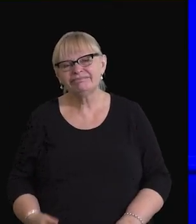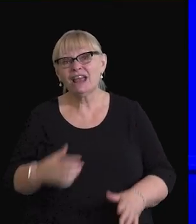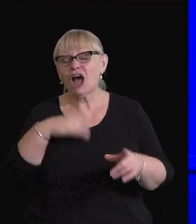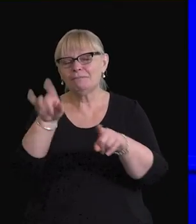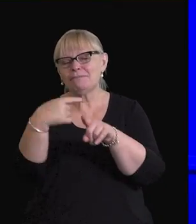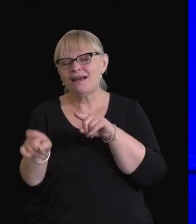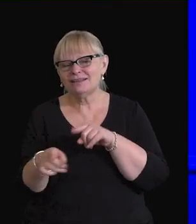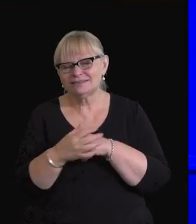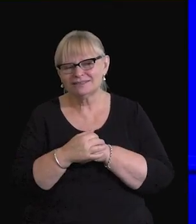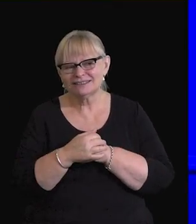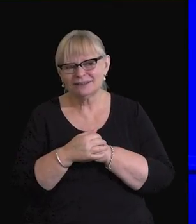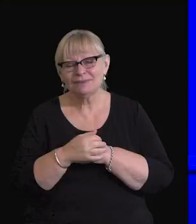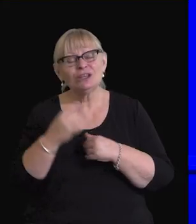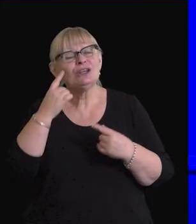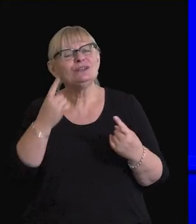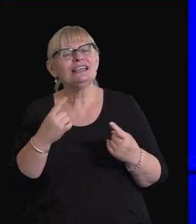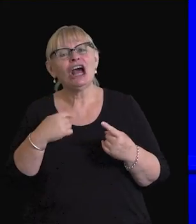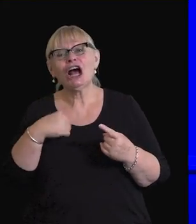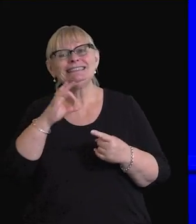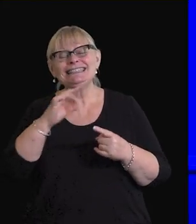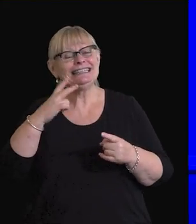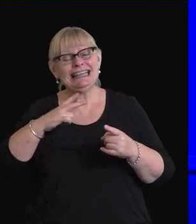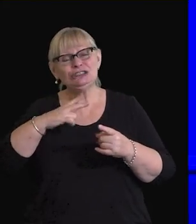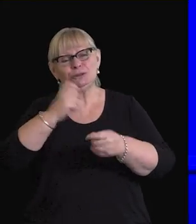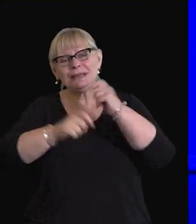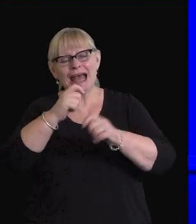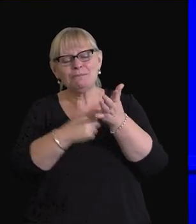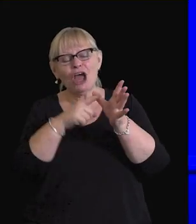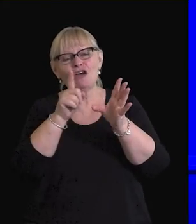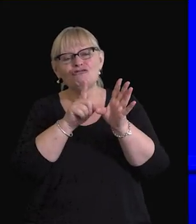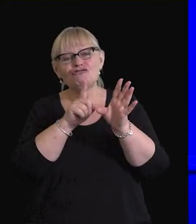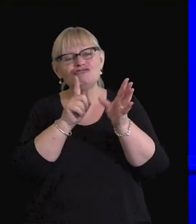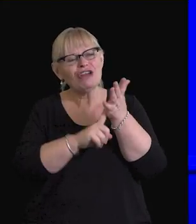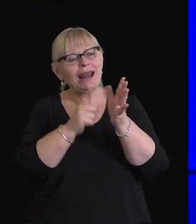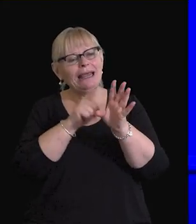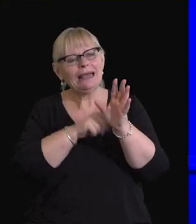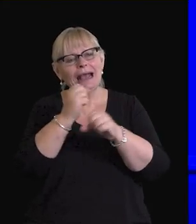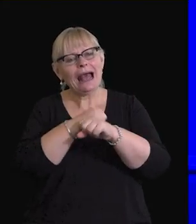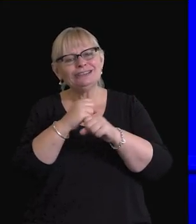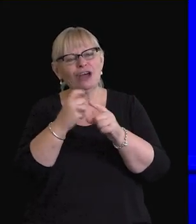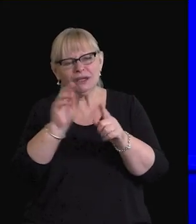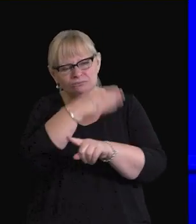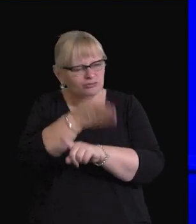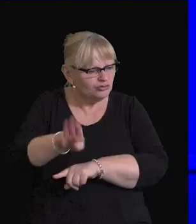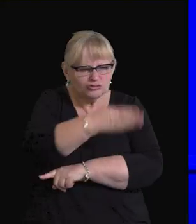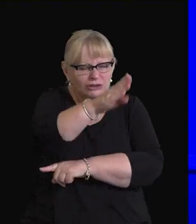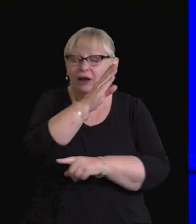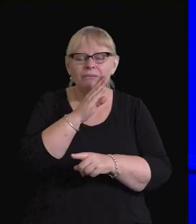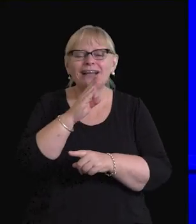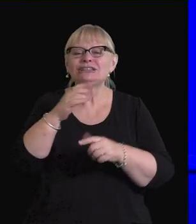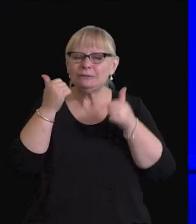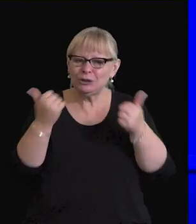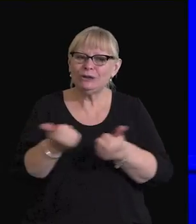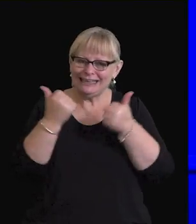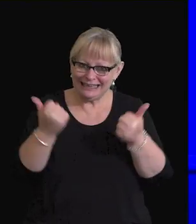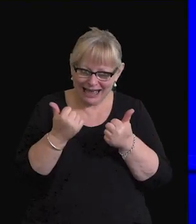I passed. See, I didn't need to become an ace rally car driver to drive. I just needed to be good enough to get my